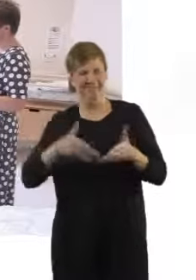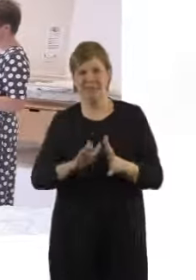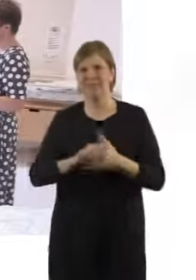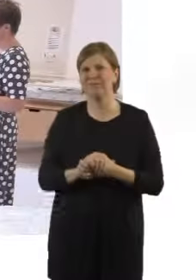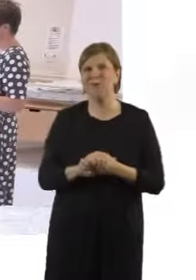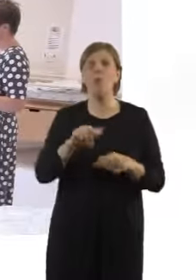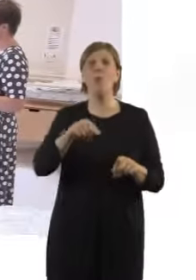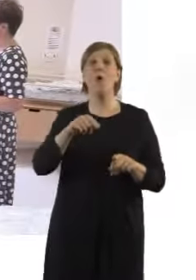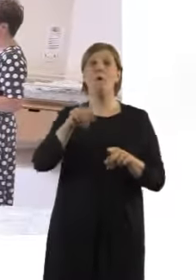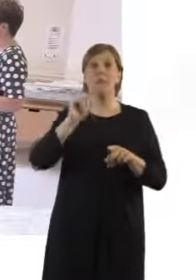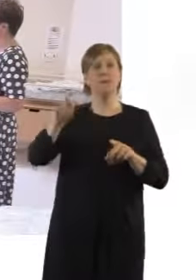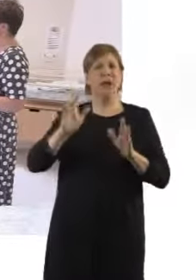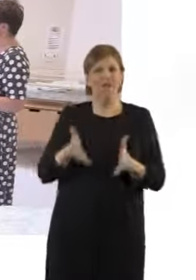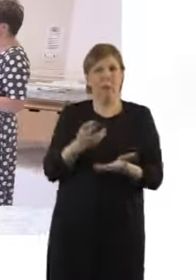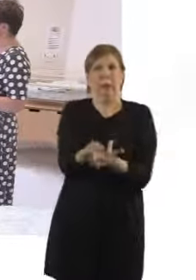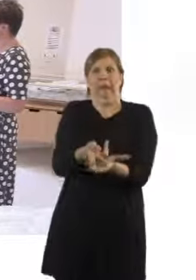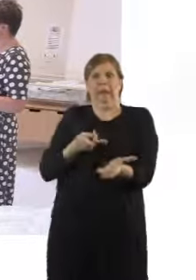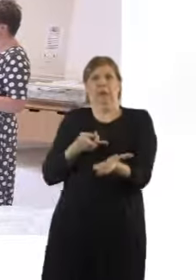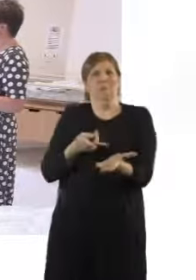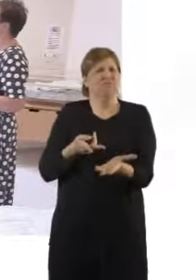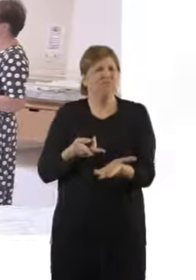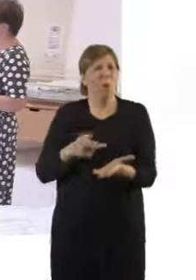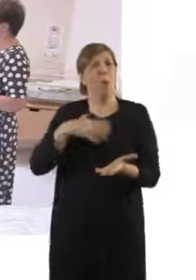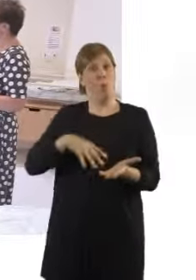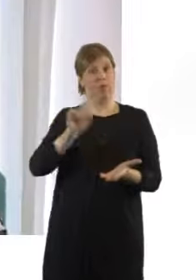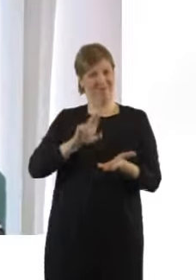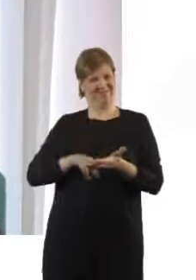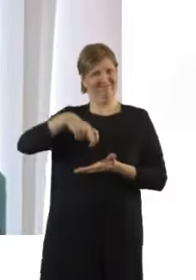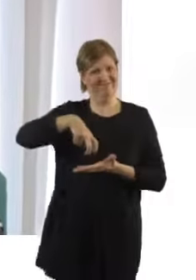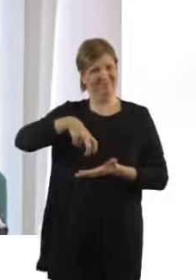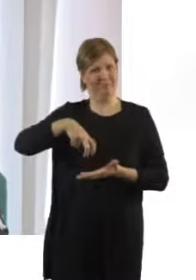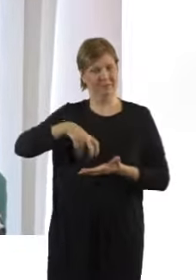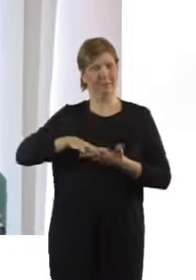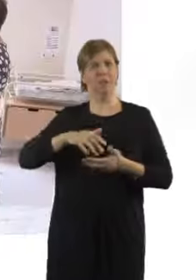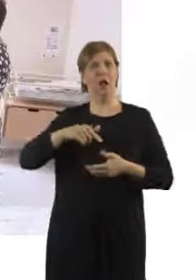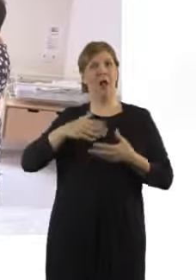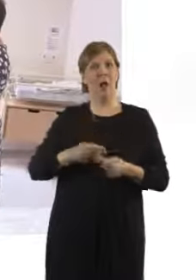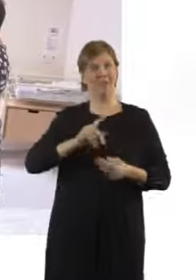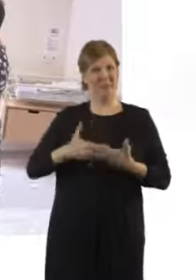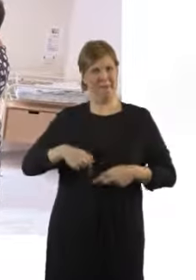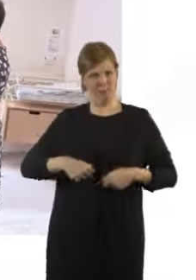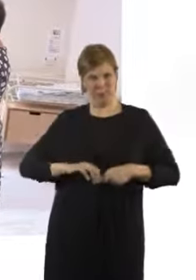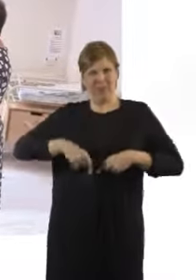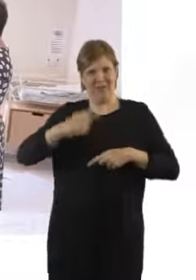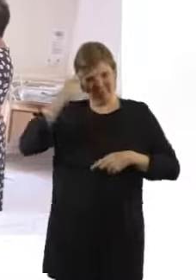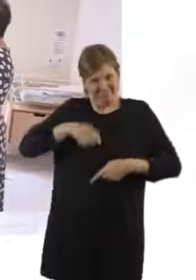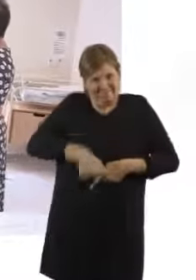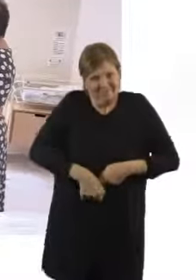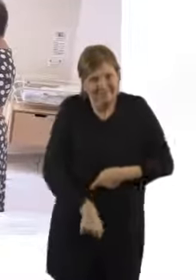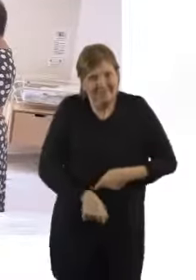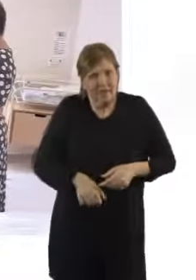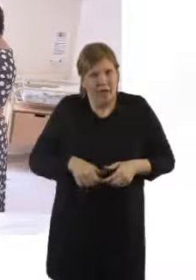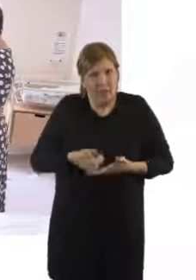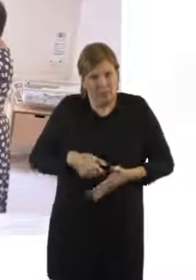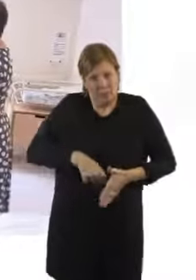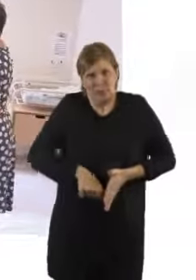want women to be upright so that the baby will turn to the front down the birth canal and be born. This bean bag's really really good we can use